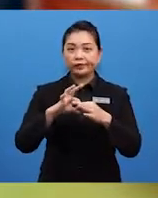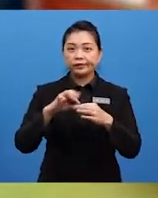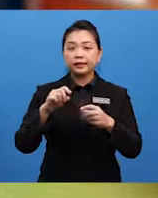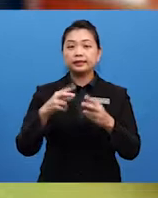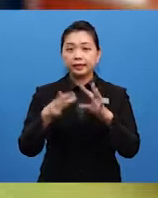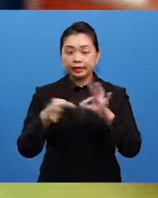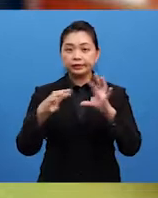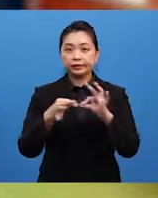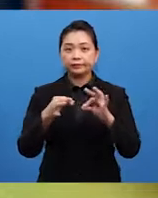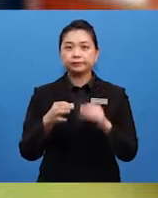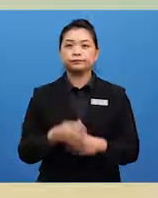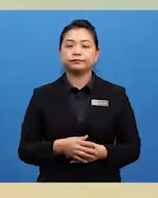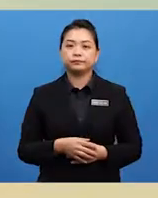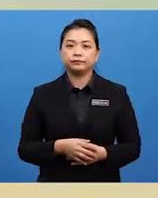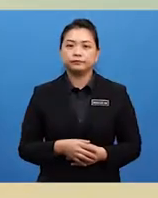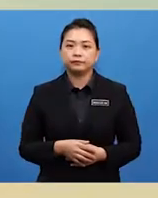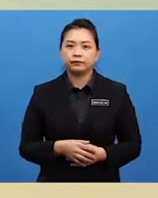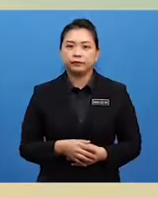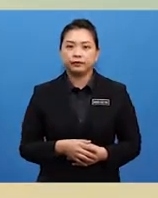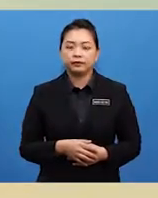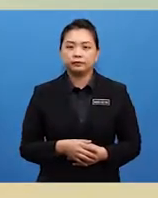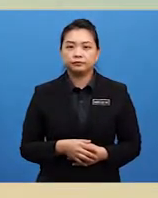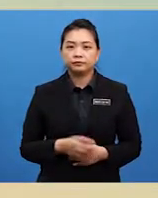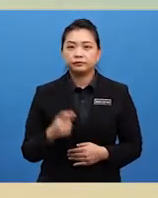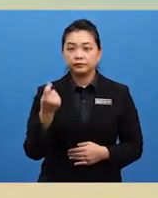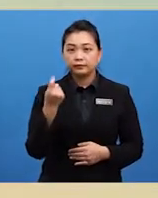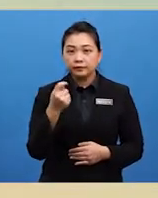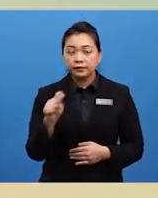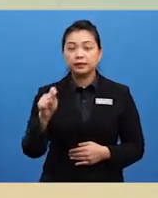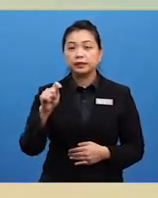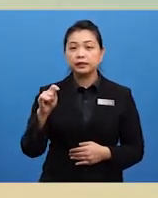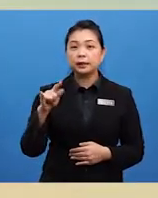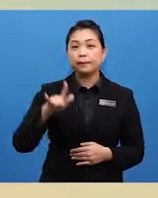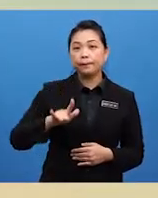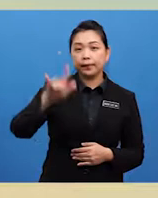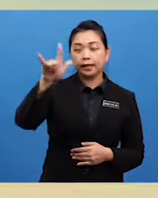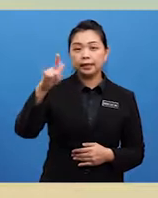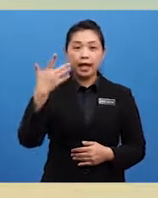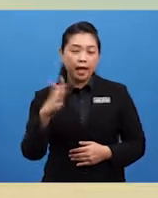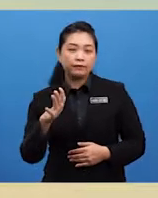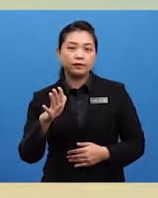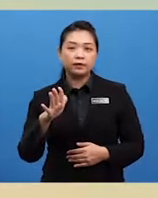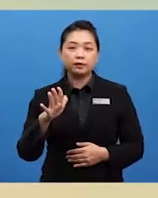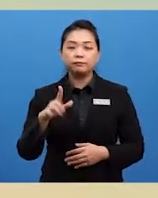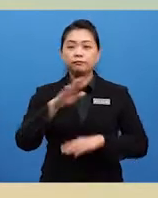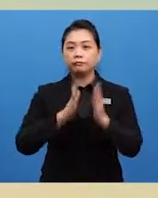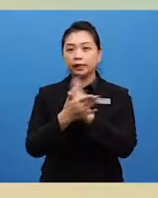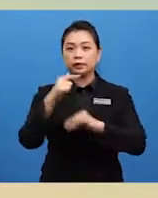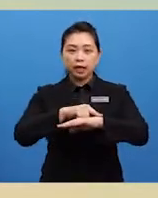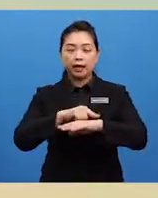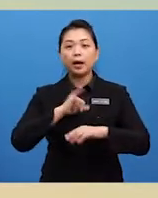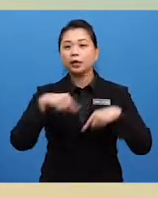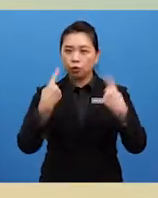past action. The plane had left by the time I got to the airport.